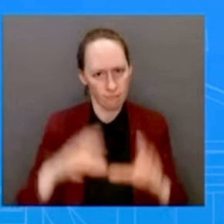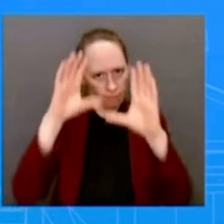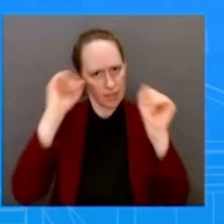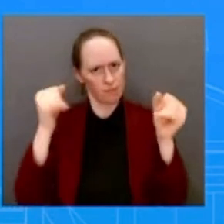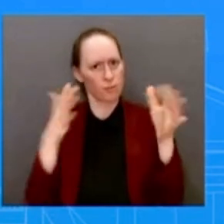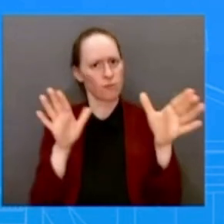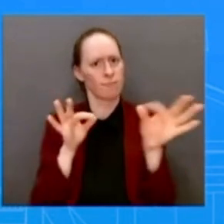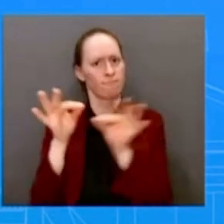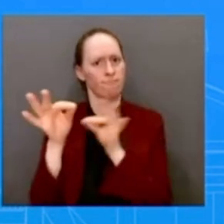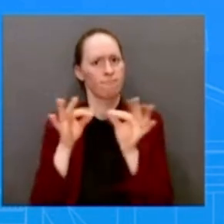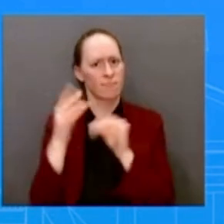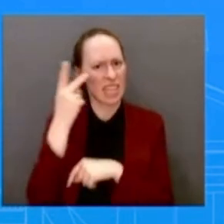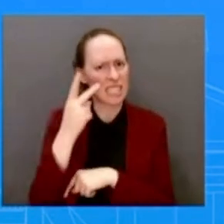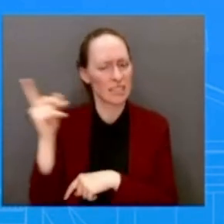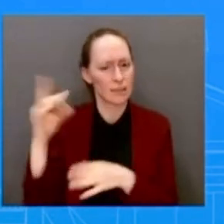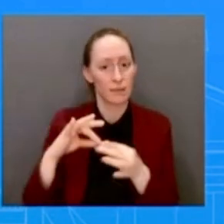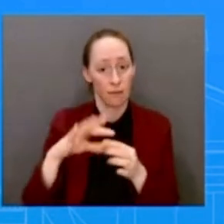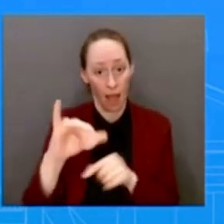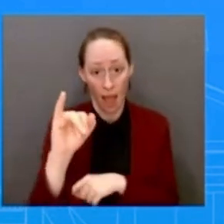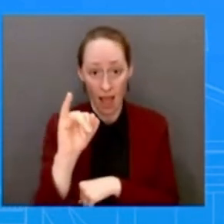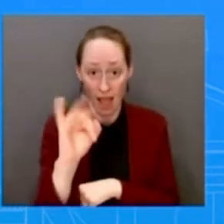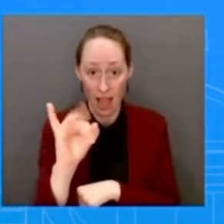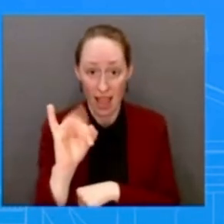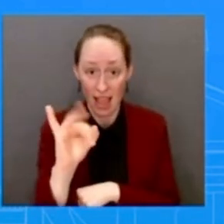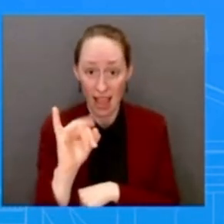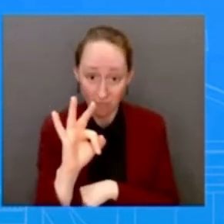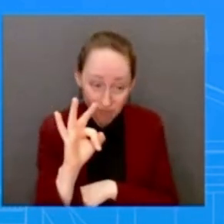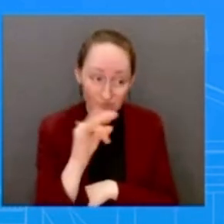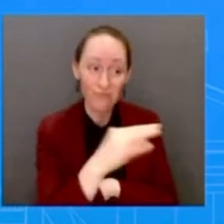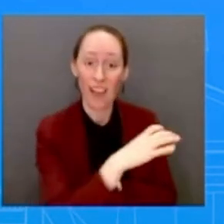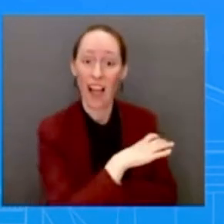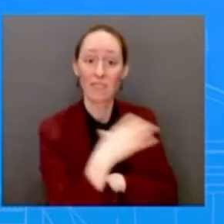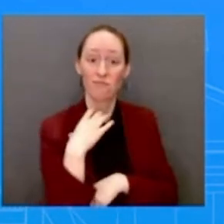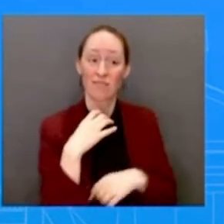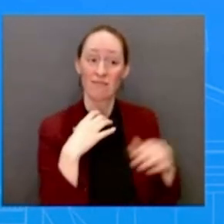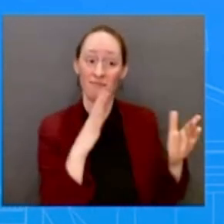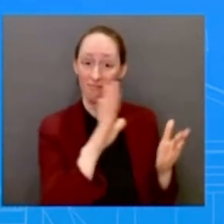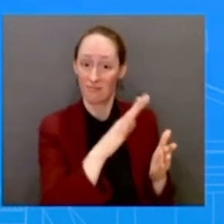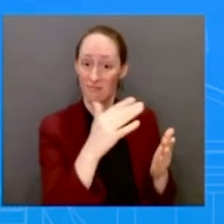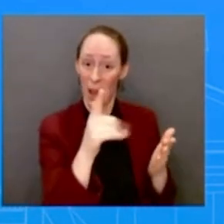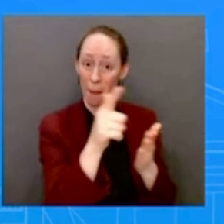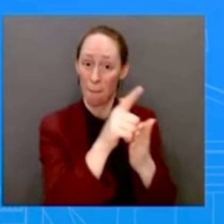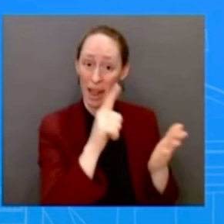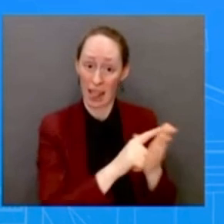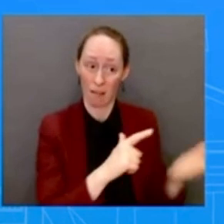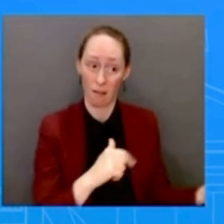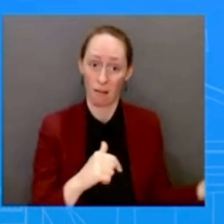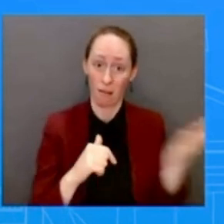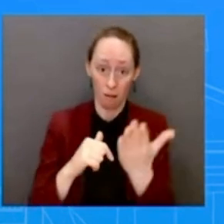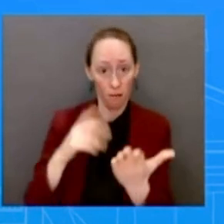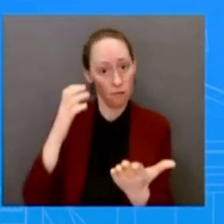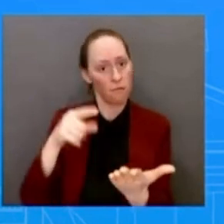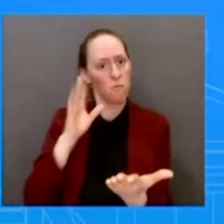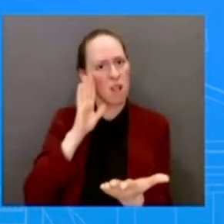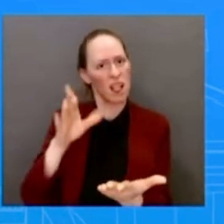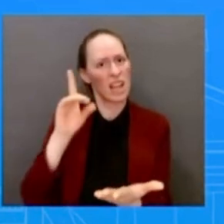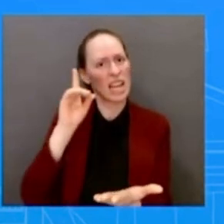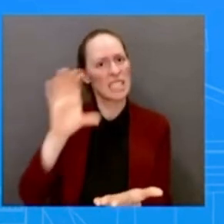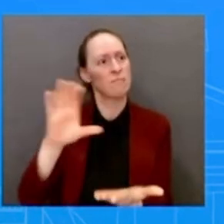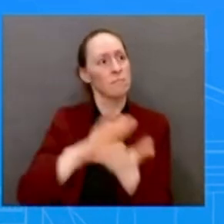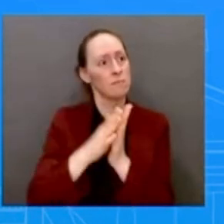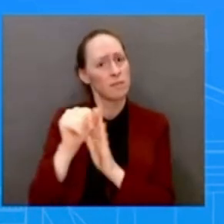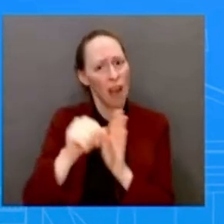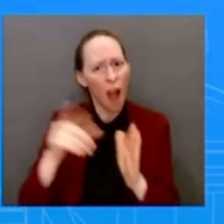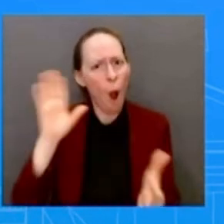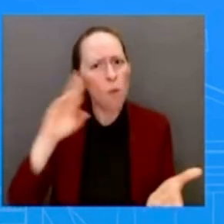making a D.C. state, he'll always, always be sure to sign it, because he's been talking about that for the last two decades. But,